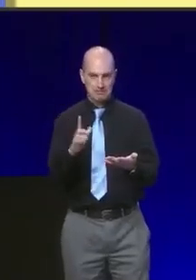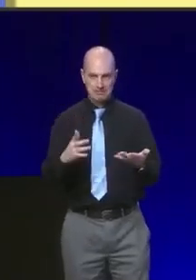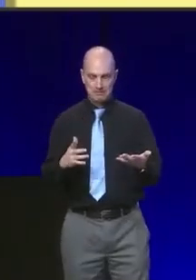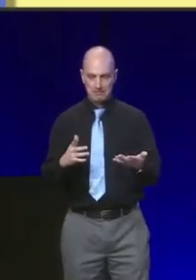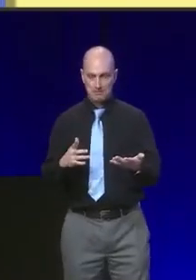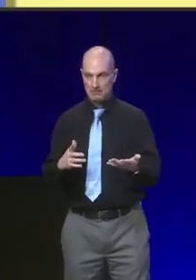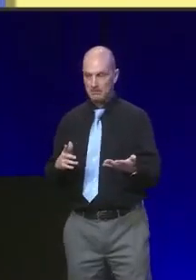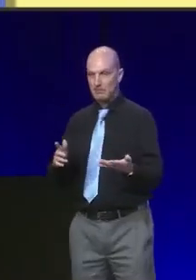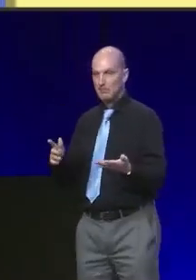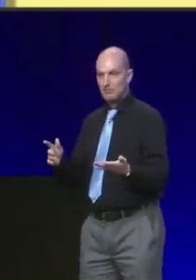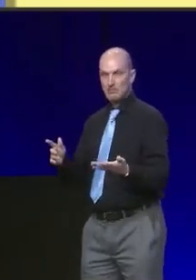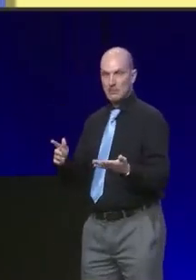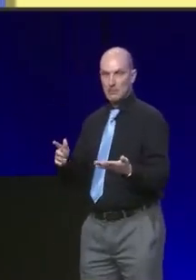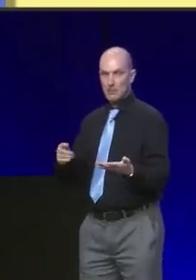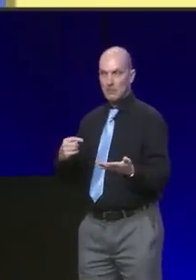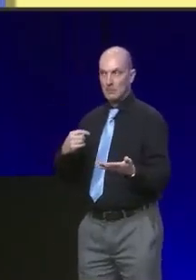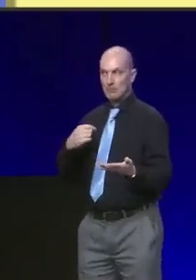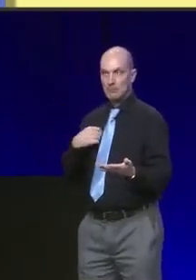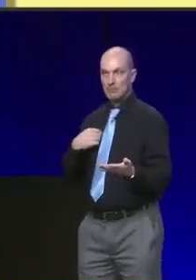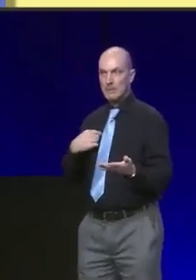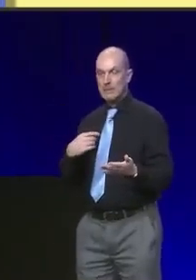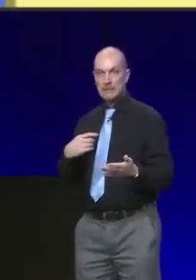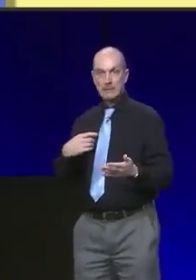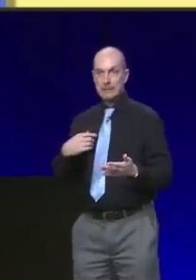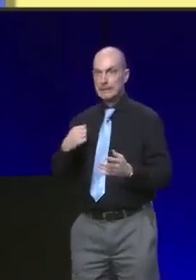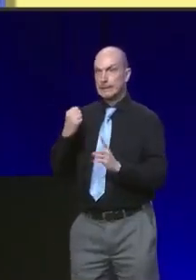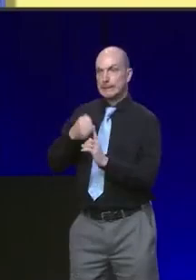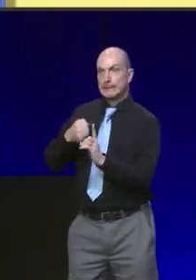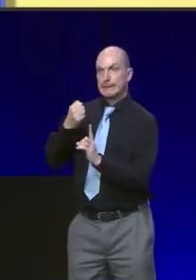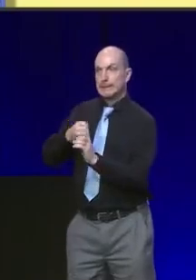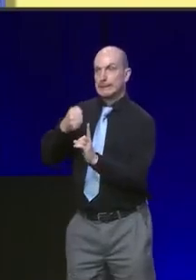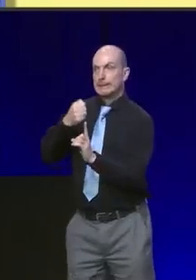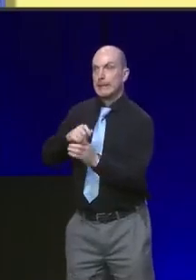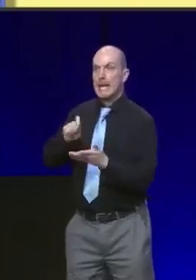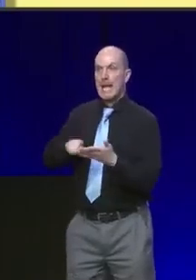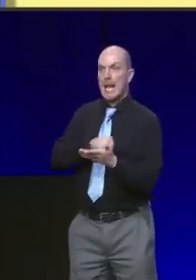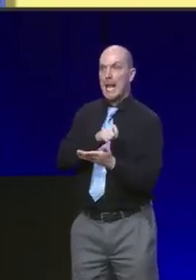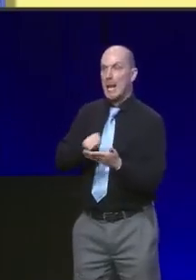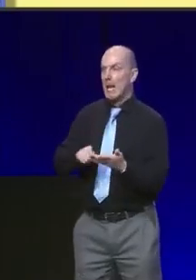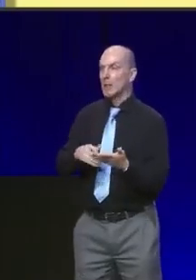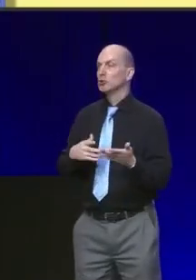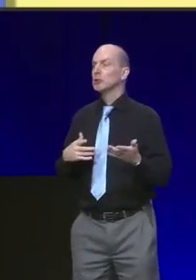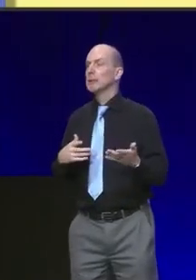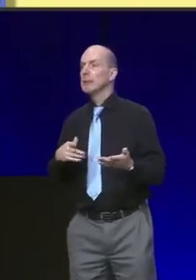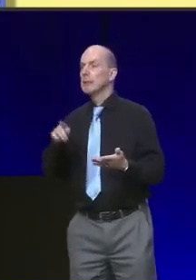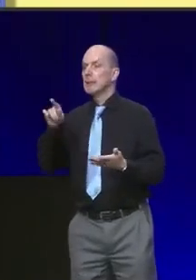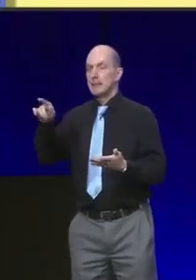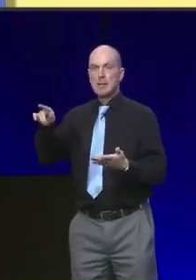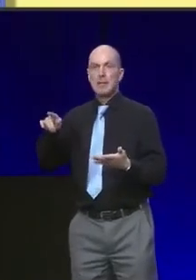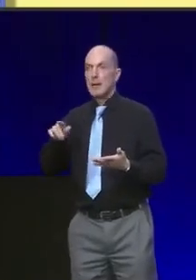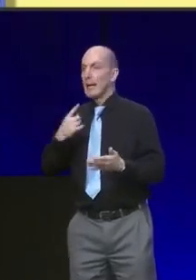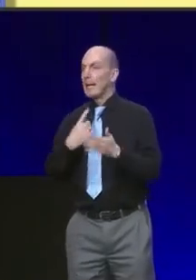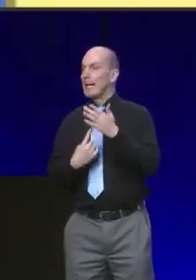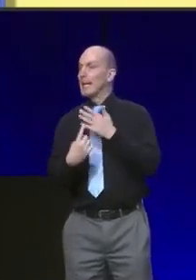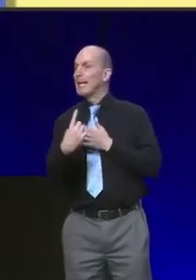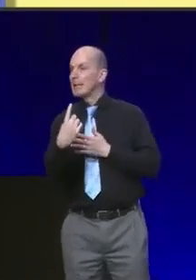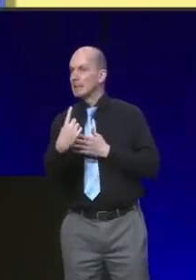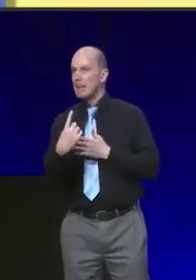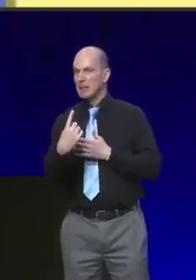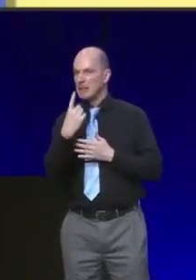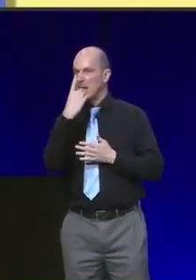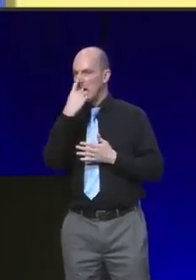again will we go into an election with people thinking, I like the idea of independence, but that can wait